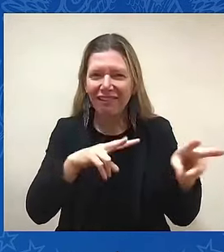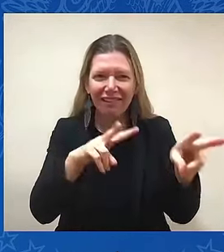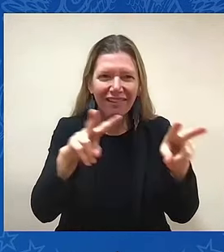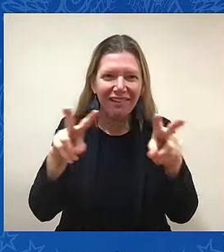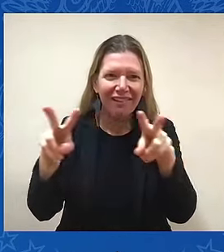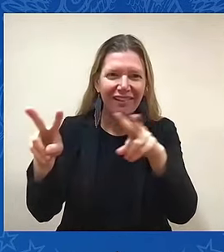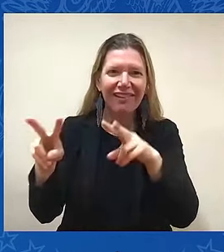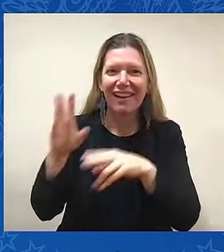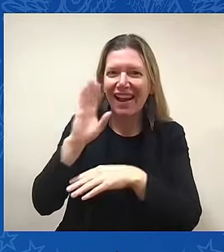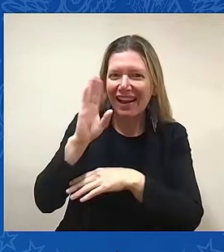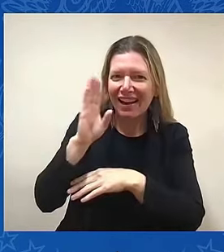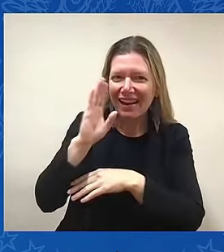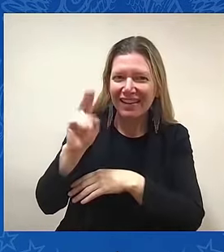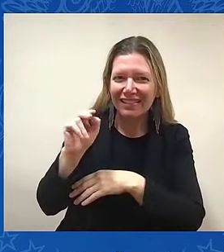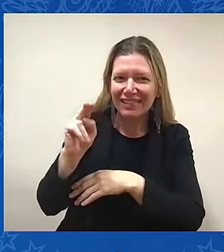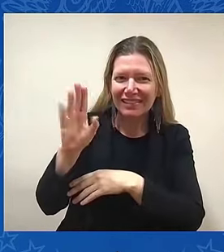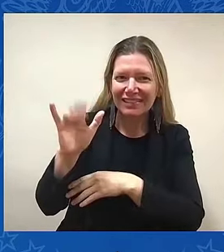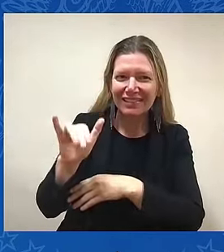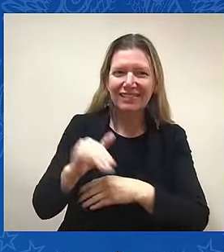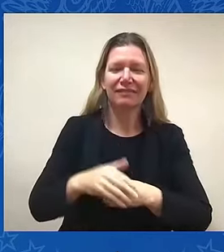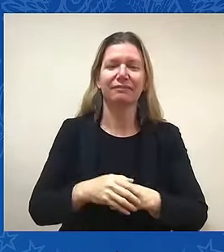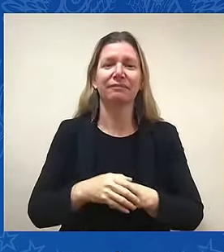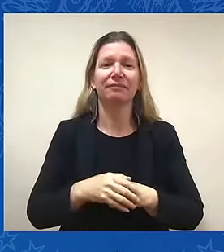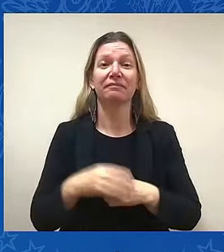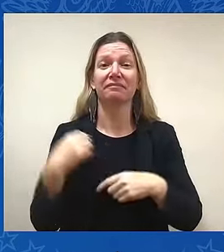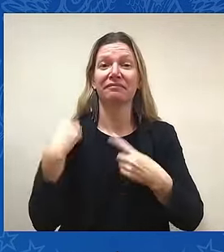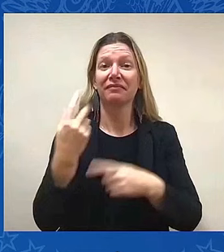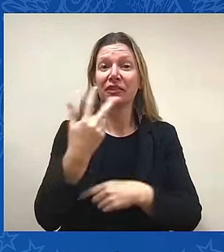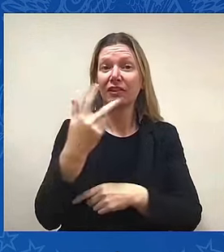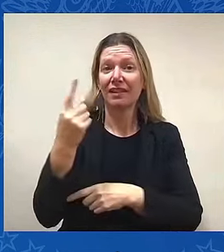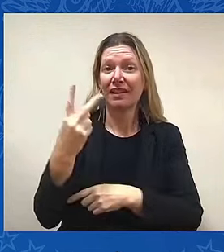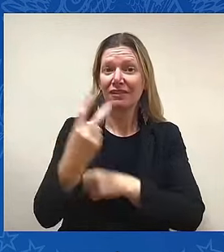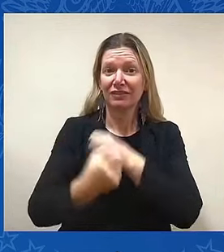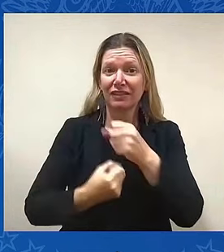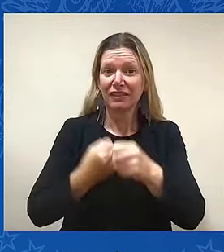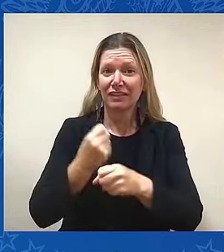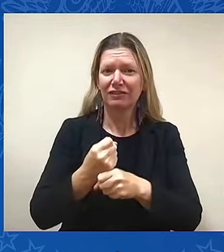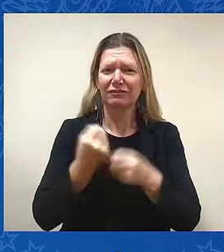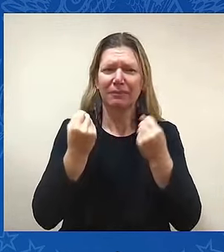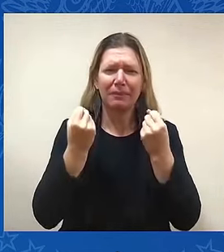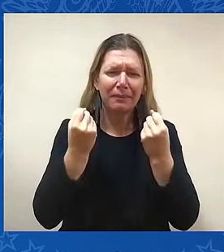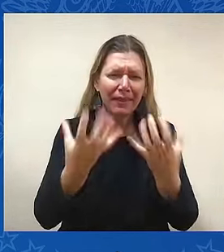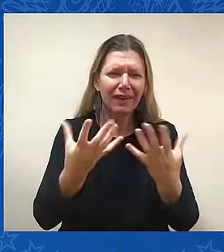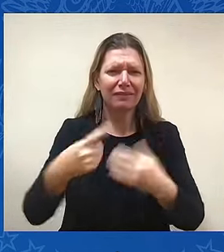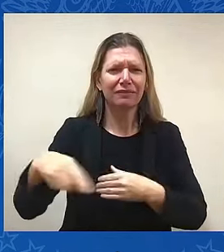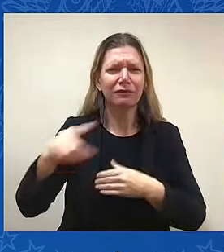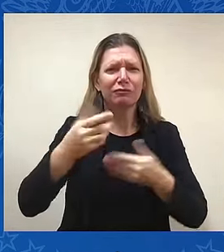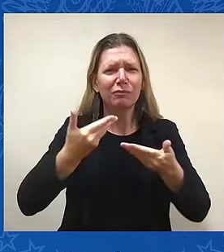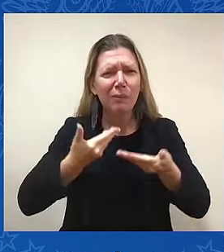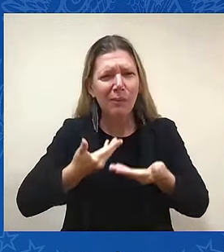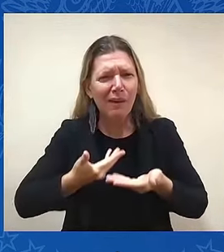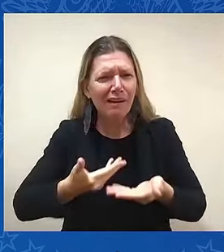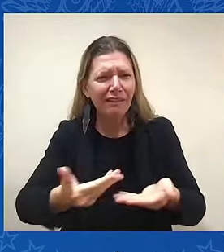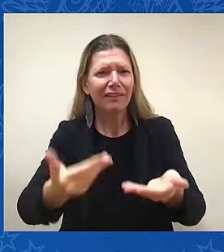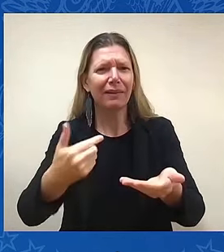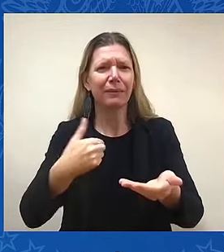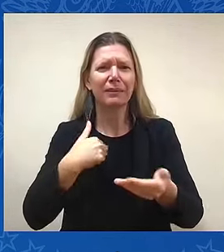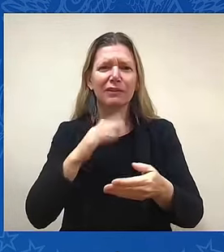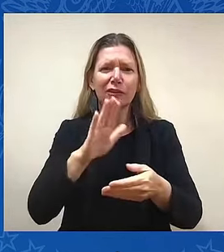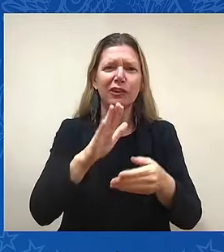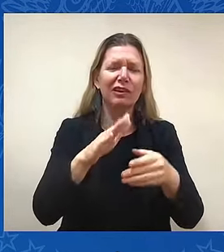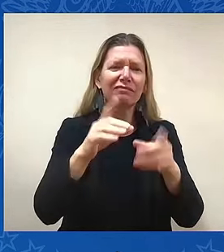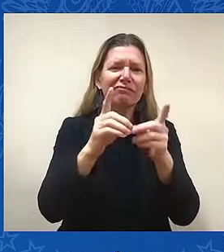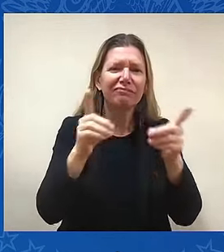and a half years, so many of you have welcomed me to your districts and your states as we've worked together on